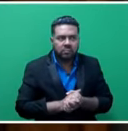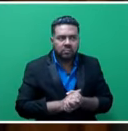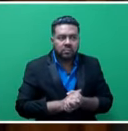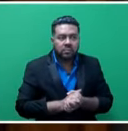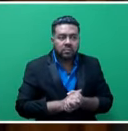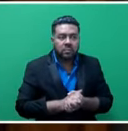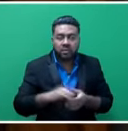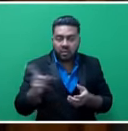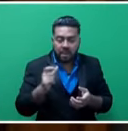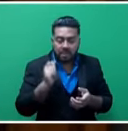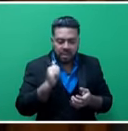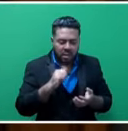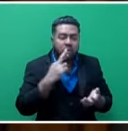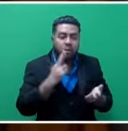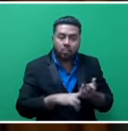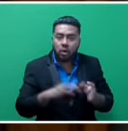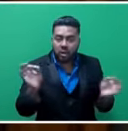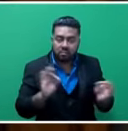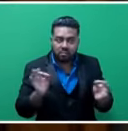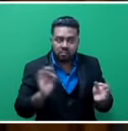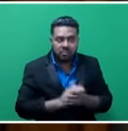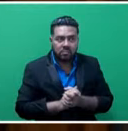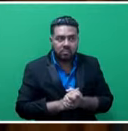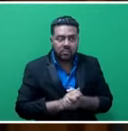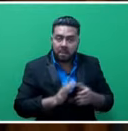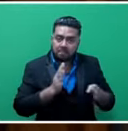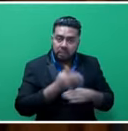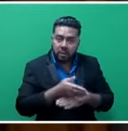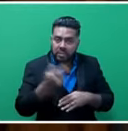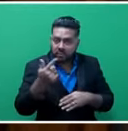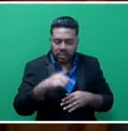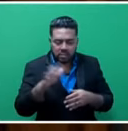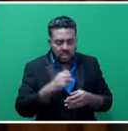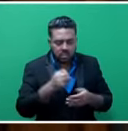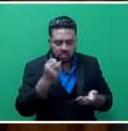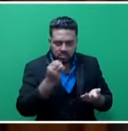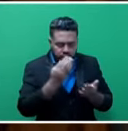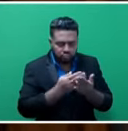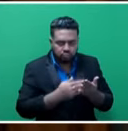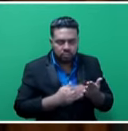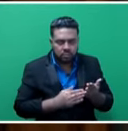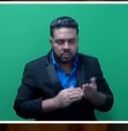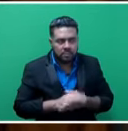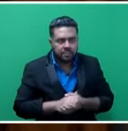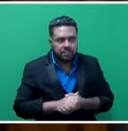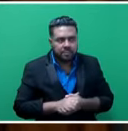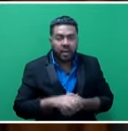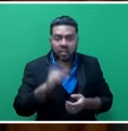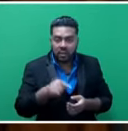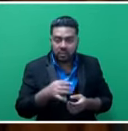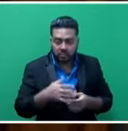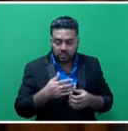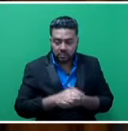if retirement surpasses seven days from end of official tour. We are recovering money through salary deductions and this is